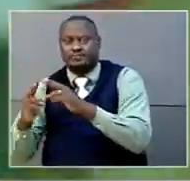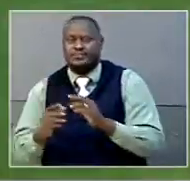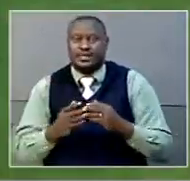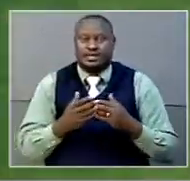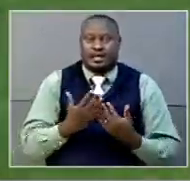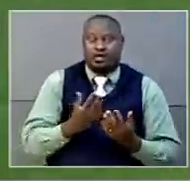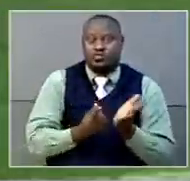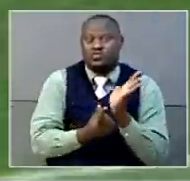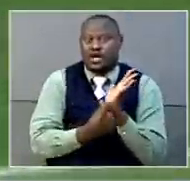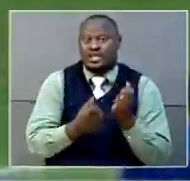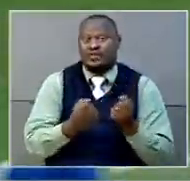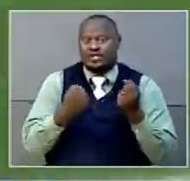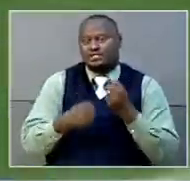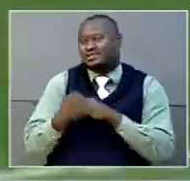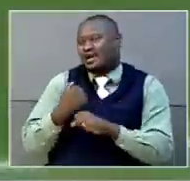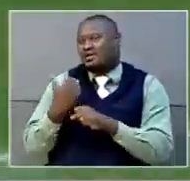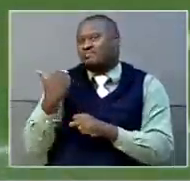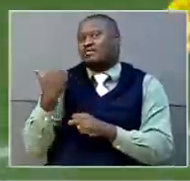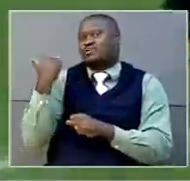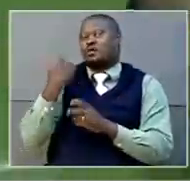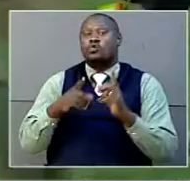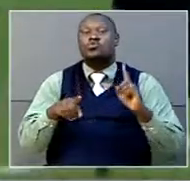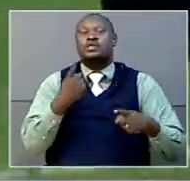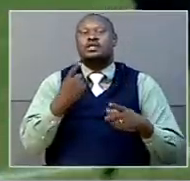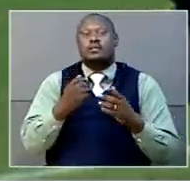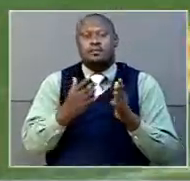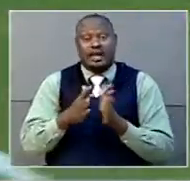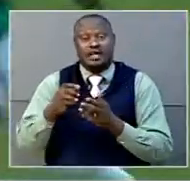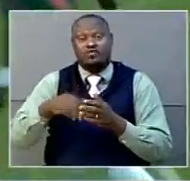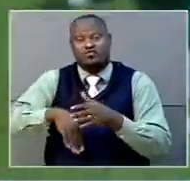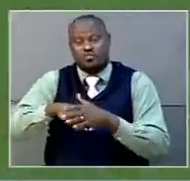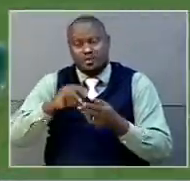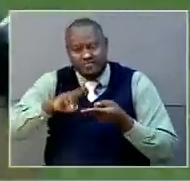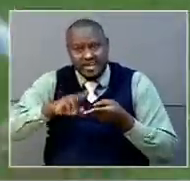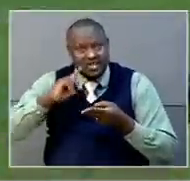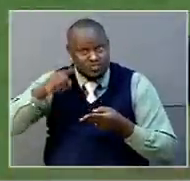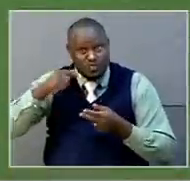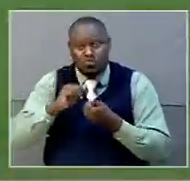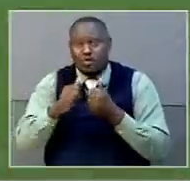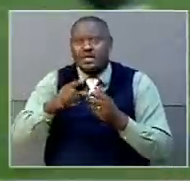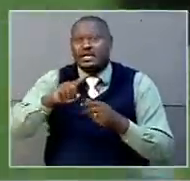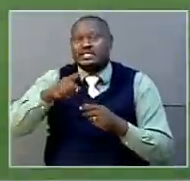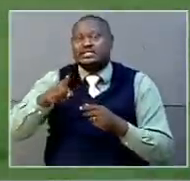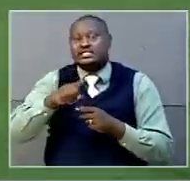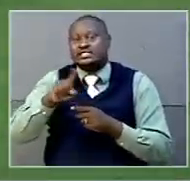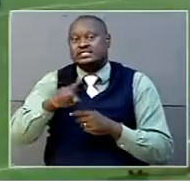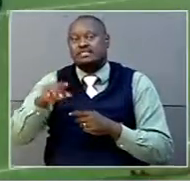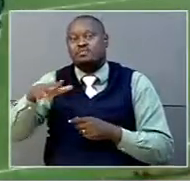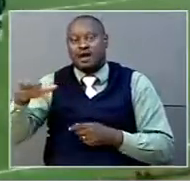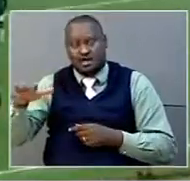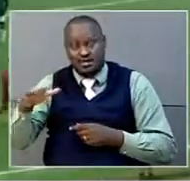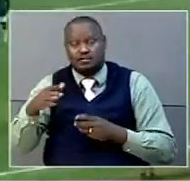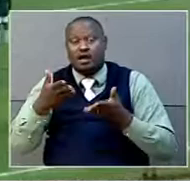champions, Uganda Crane's will square ties against Zanzibar on Friday in the second semi-final match in the Secafa